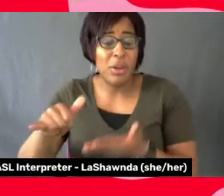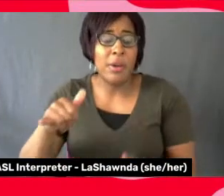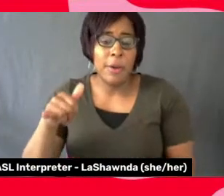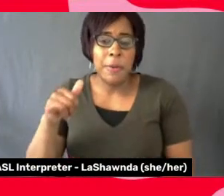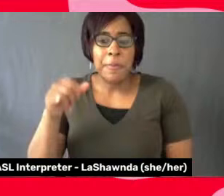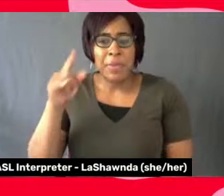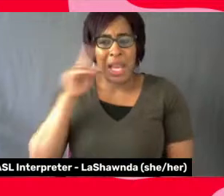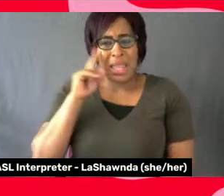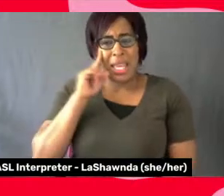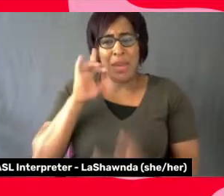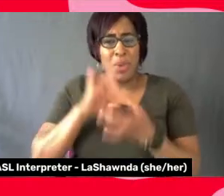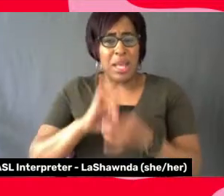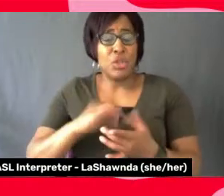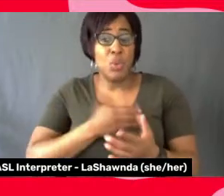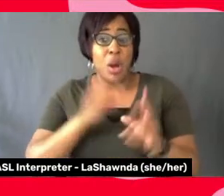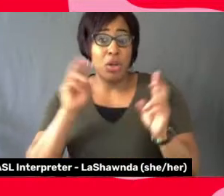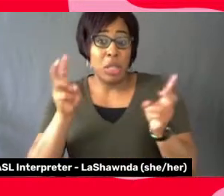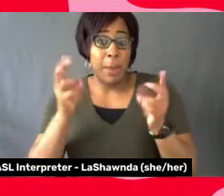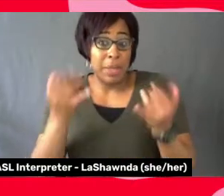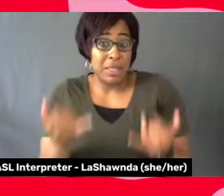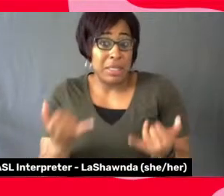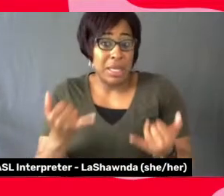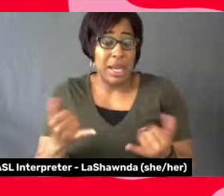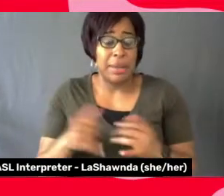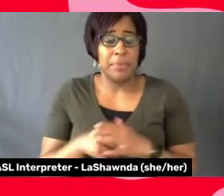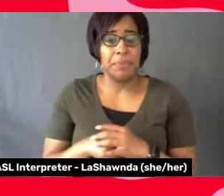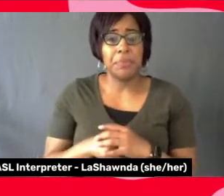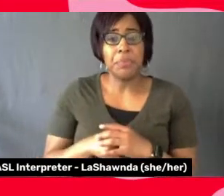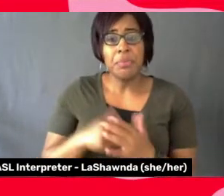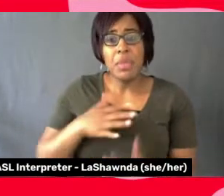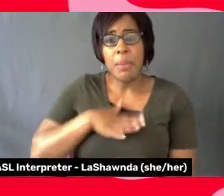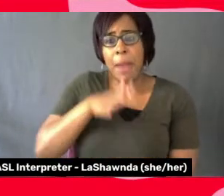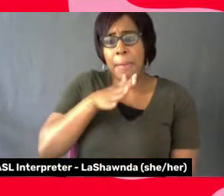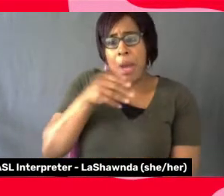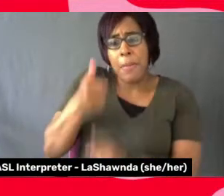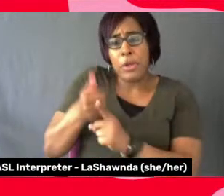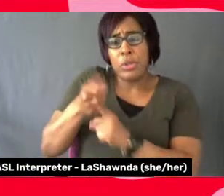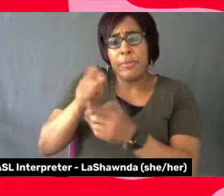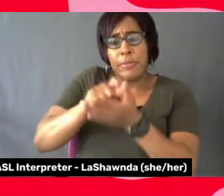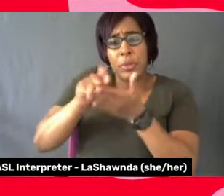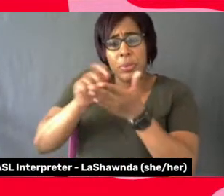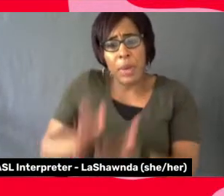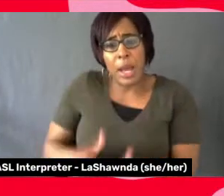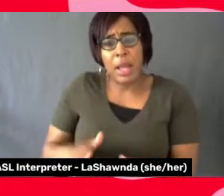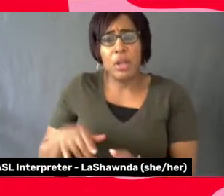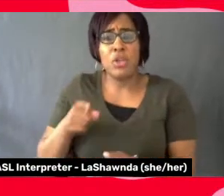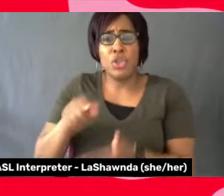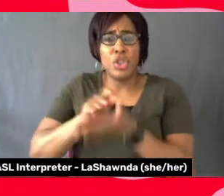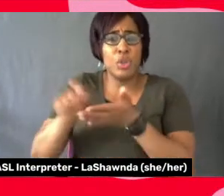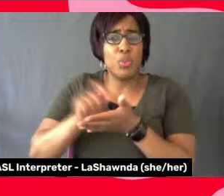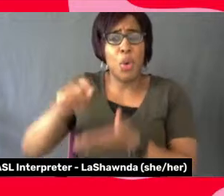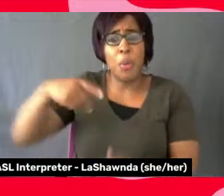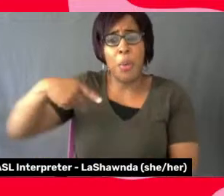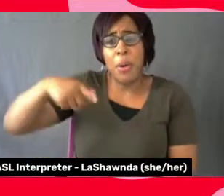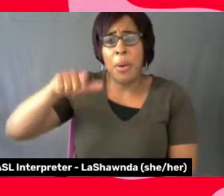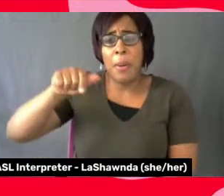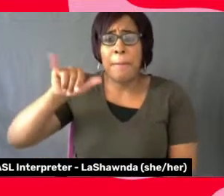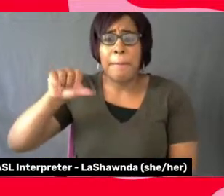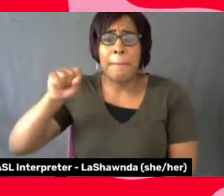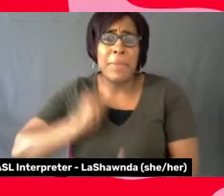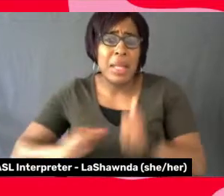with our topic today. My mom was a writer. She was a playwright. And